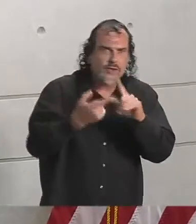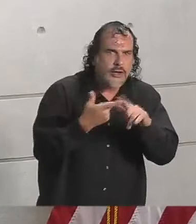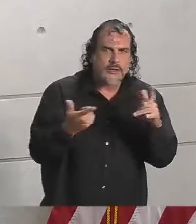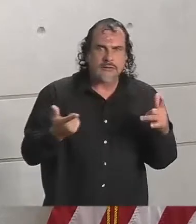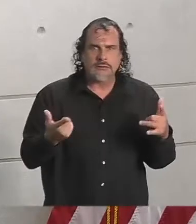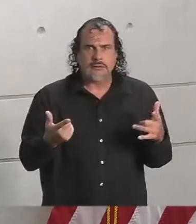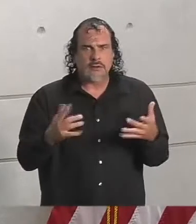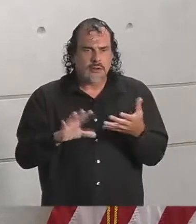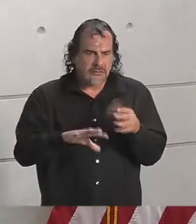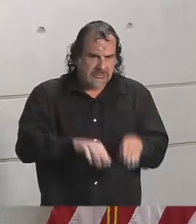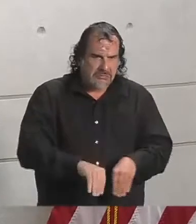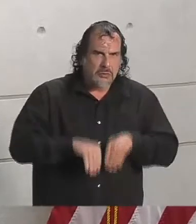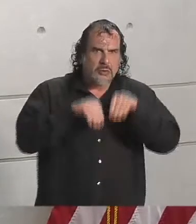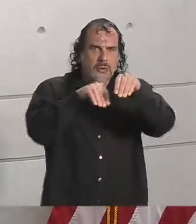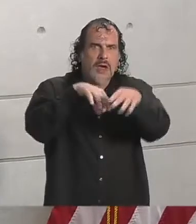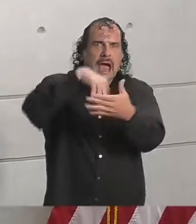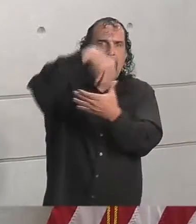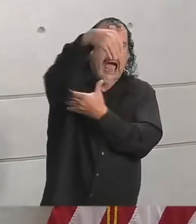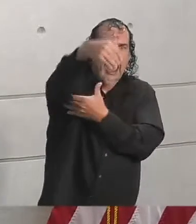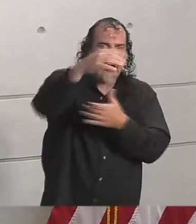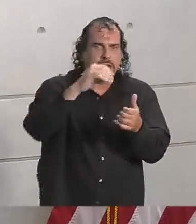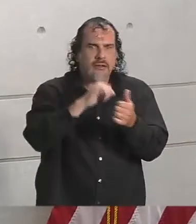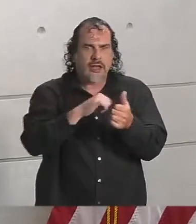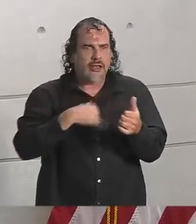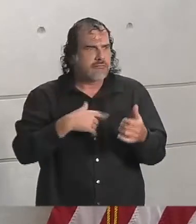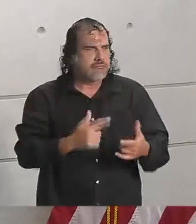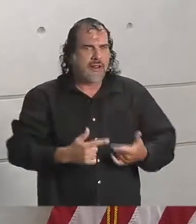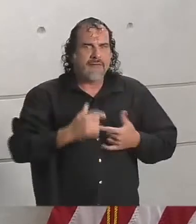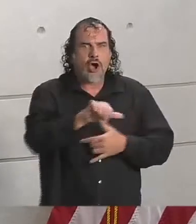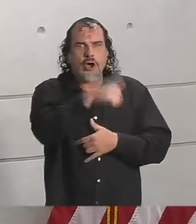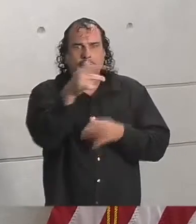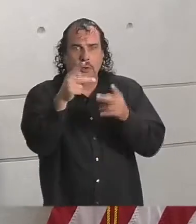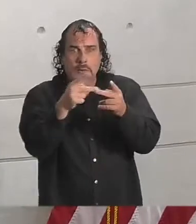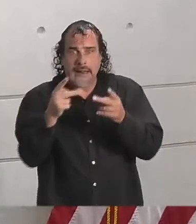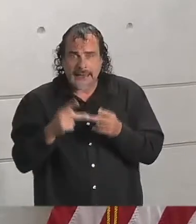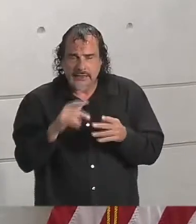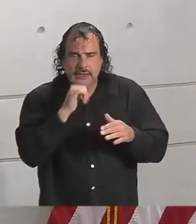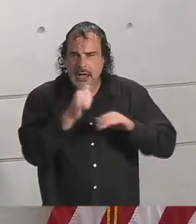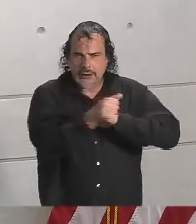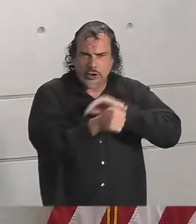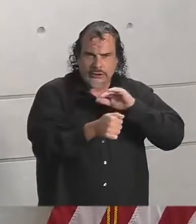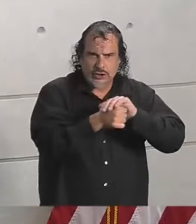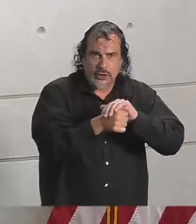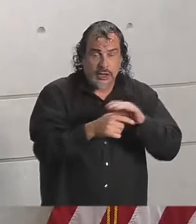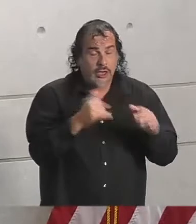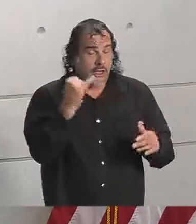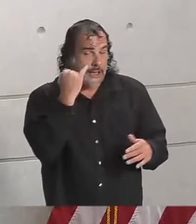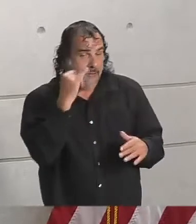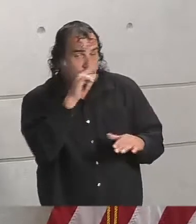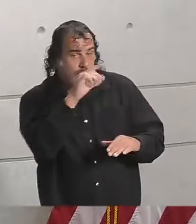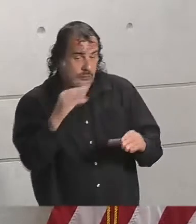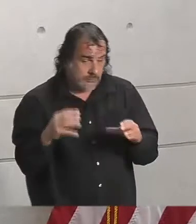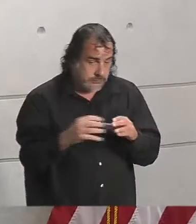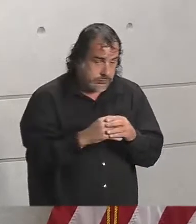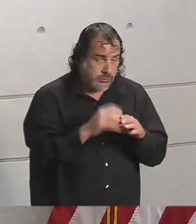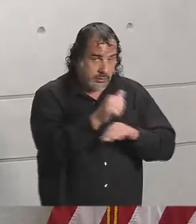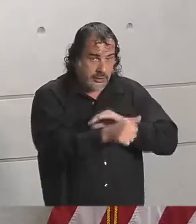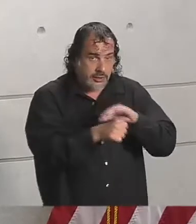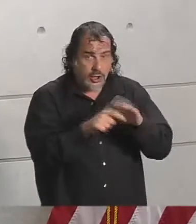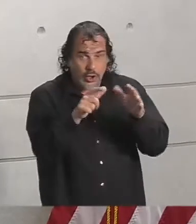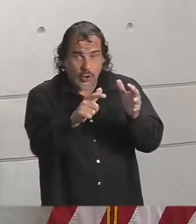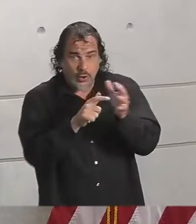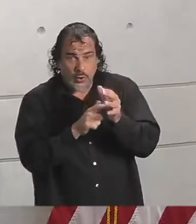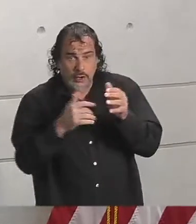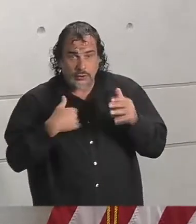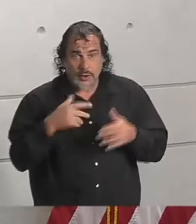or move out of the area and get your lodging in some other ways. If you come to a Congress shelter, you will be required to wear